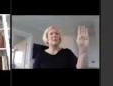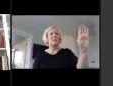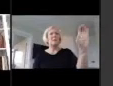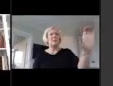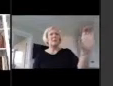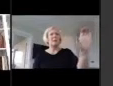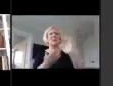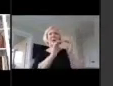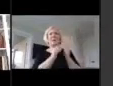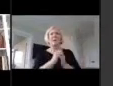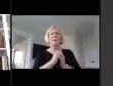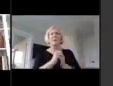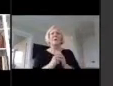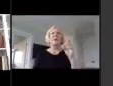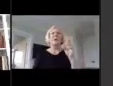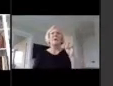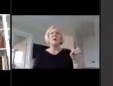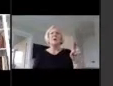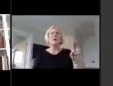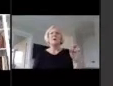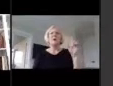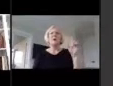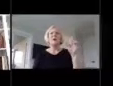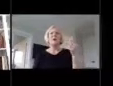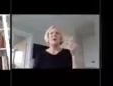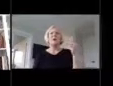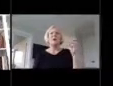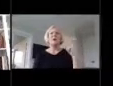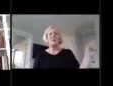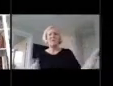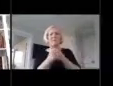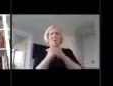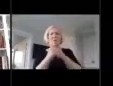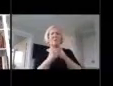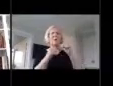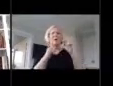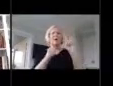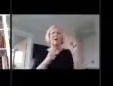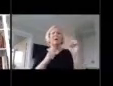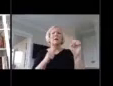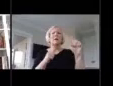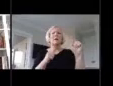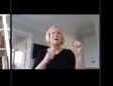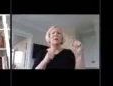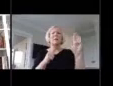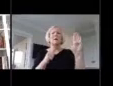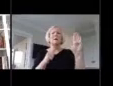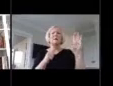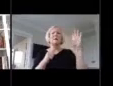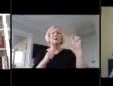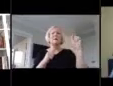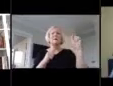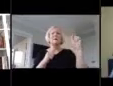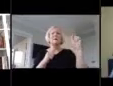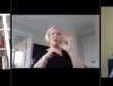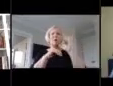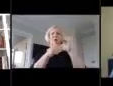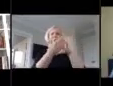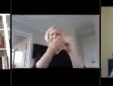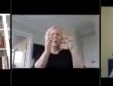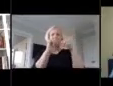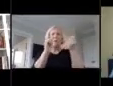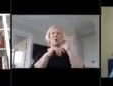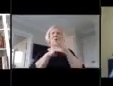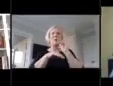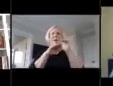was the first national board certified teacher in the state of Kentucky, earning her certificate in the area of early adolescence, English language